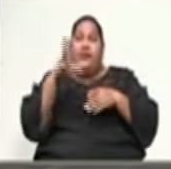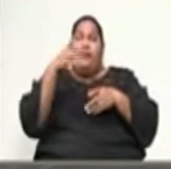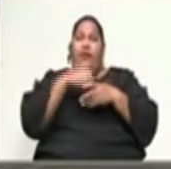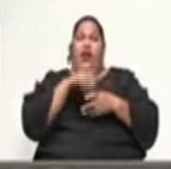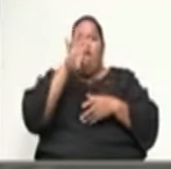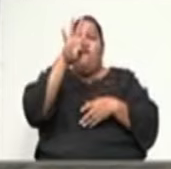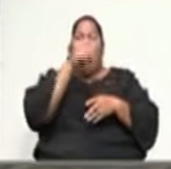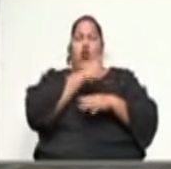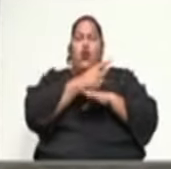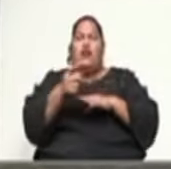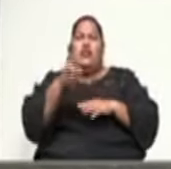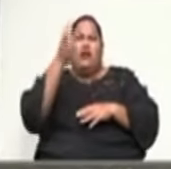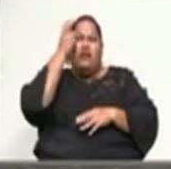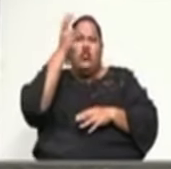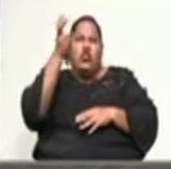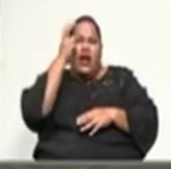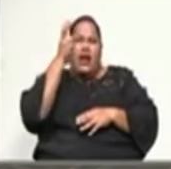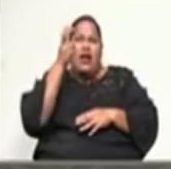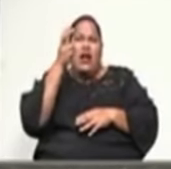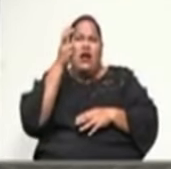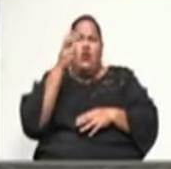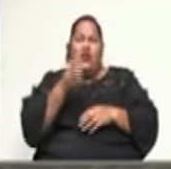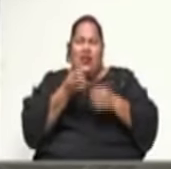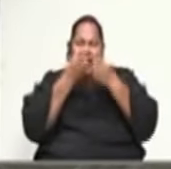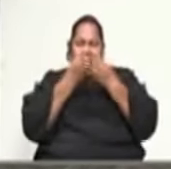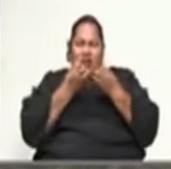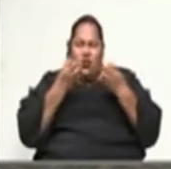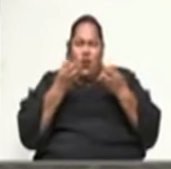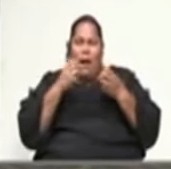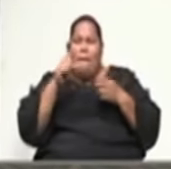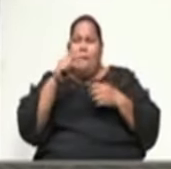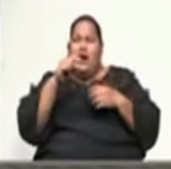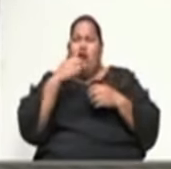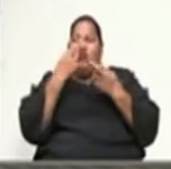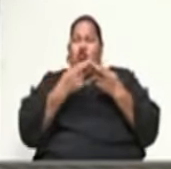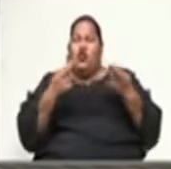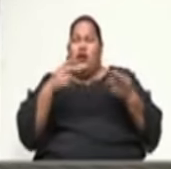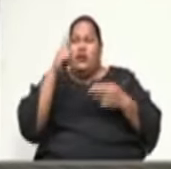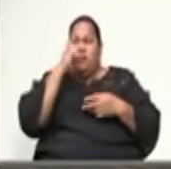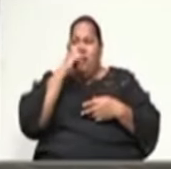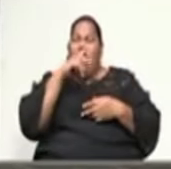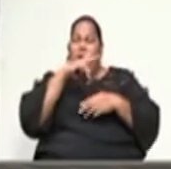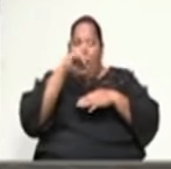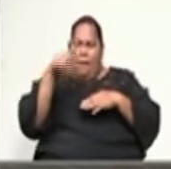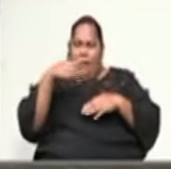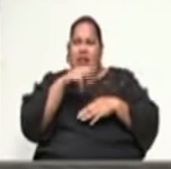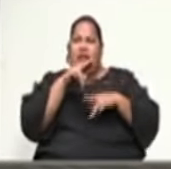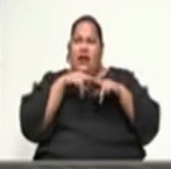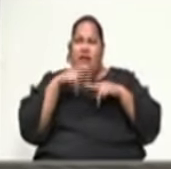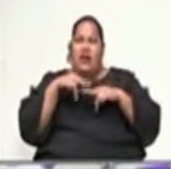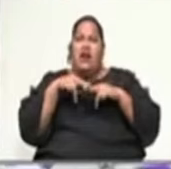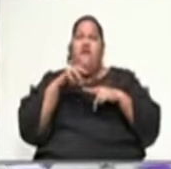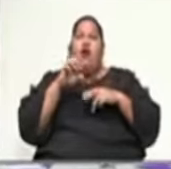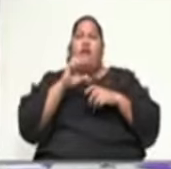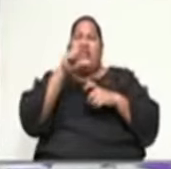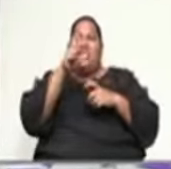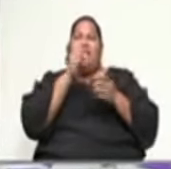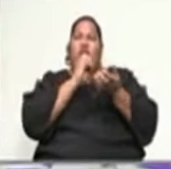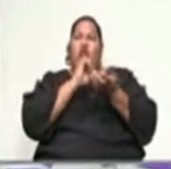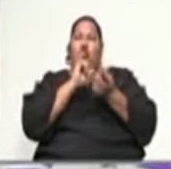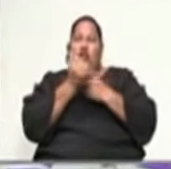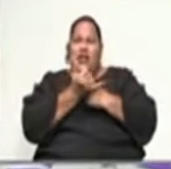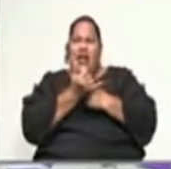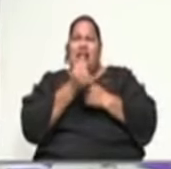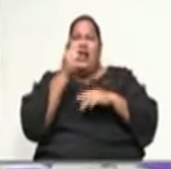weeks of training with well-equipped resource people from fiji and the pacific participants are from civil society and government